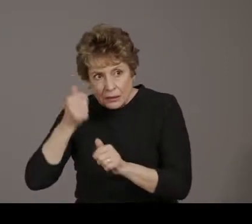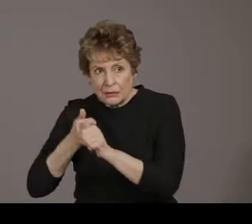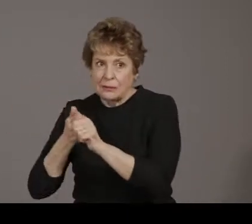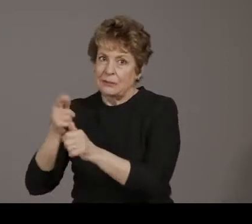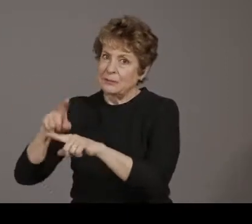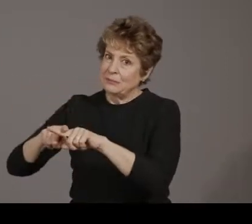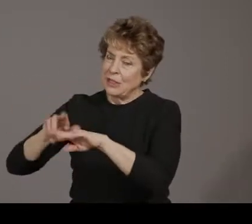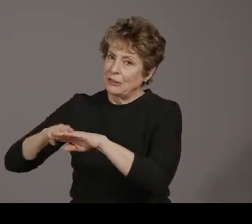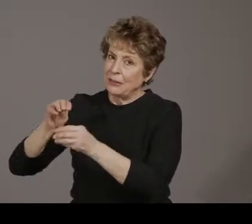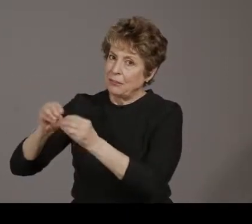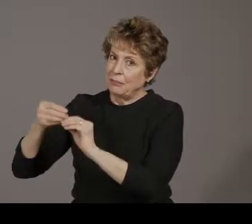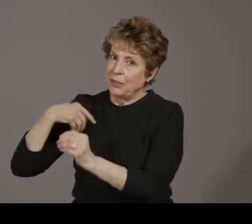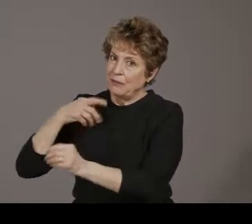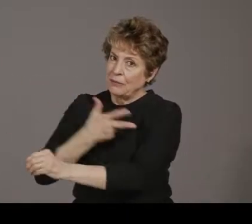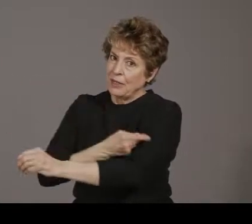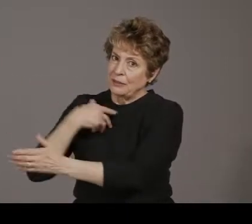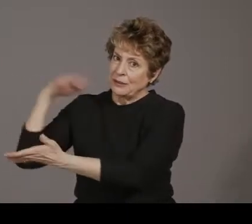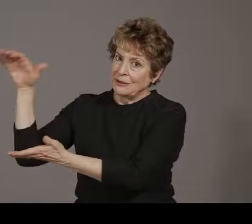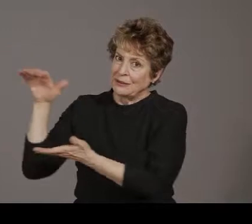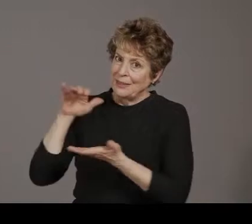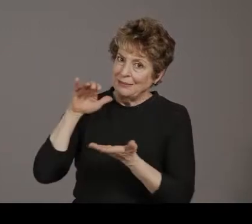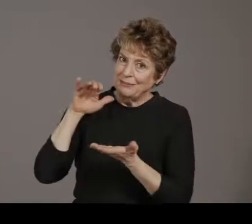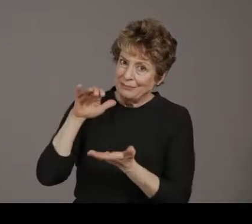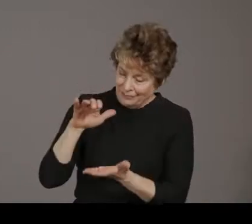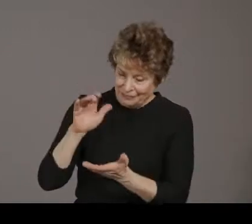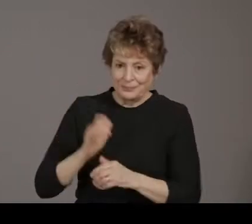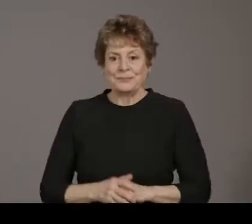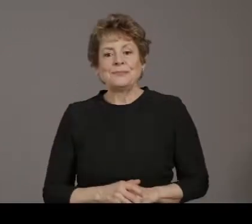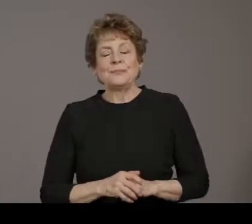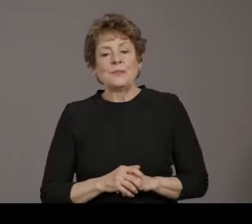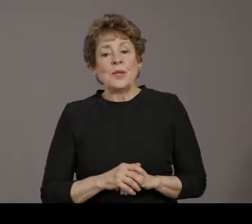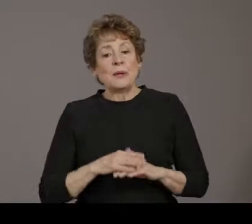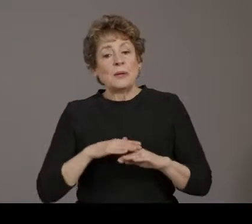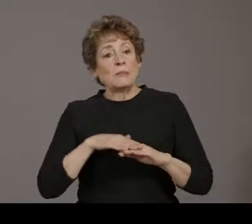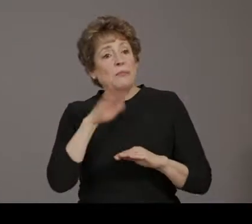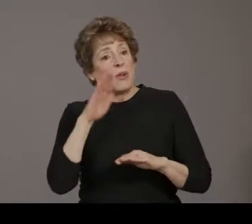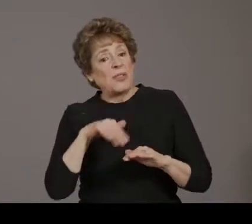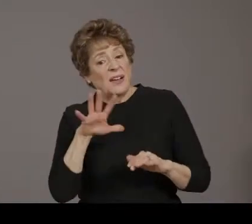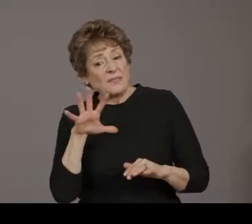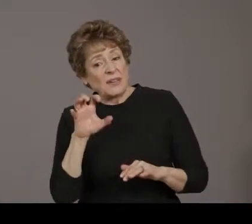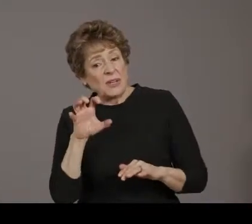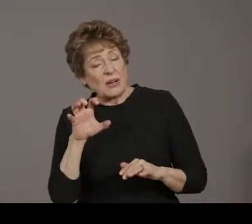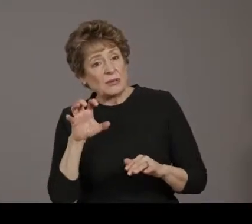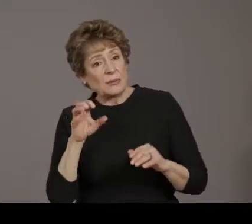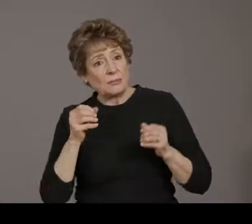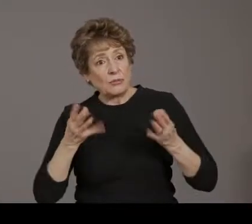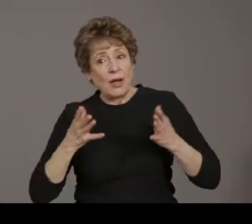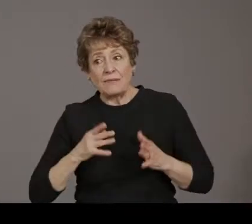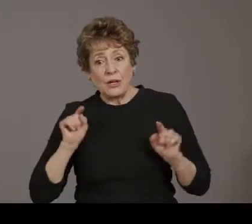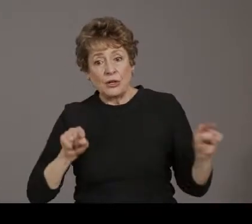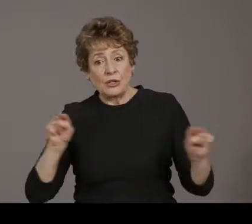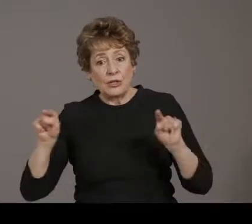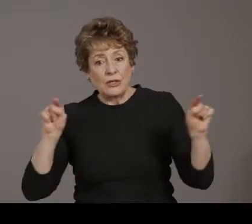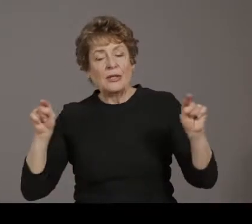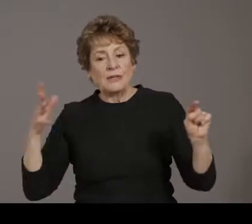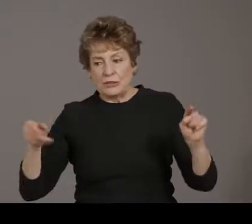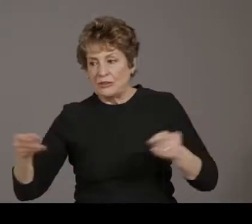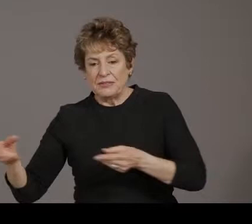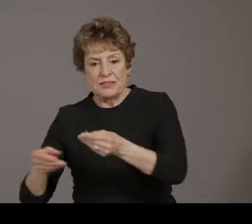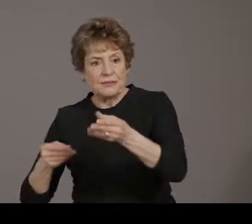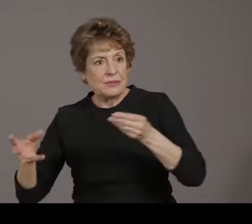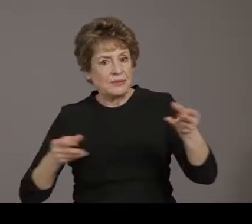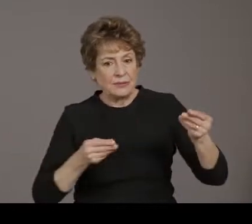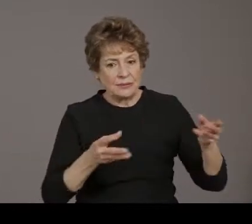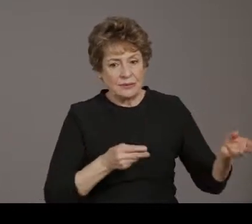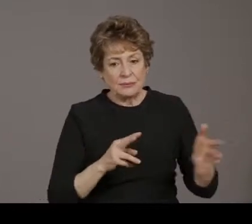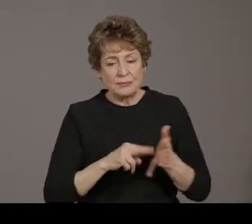sites that have received vaccine supplies around the state. That includes county health departments, hospitals, FQHCs, pharmacies, and